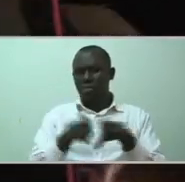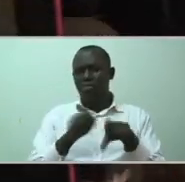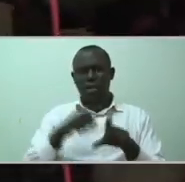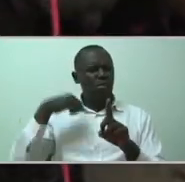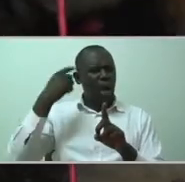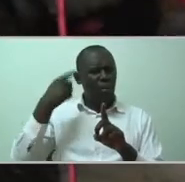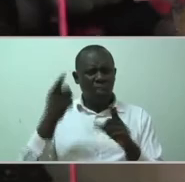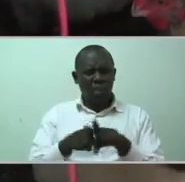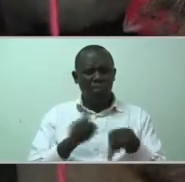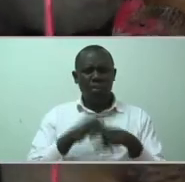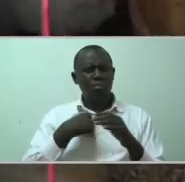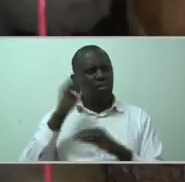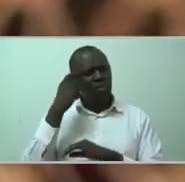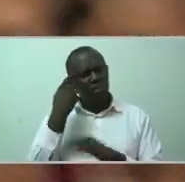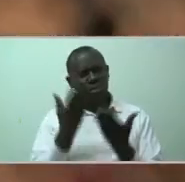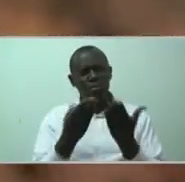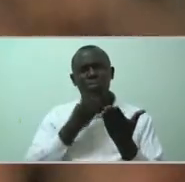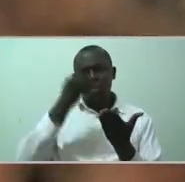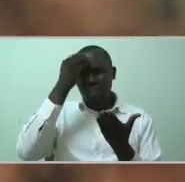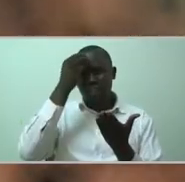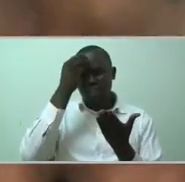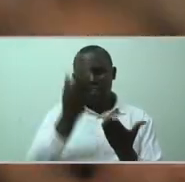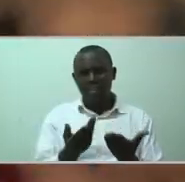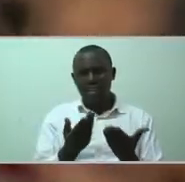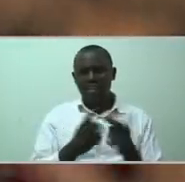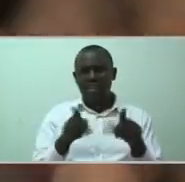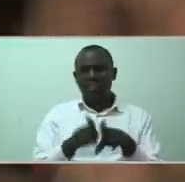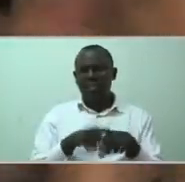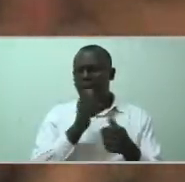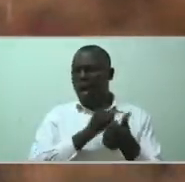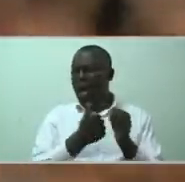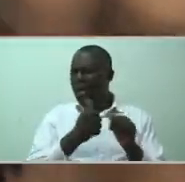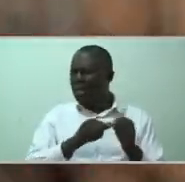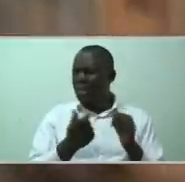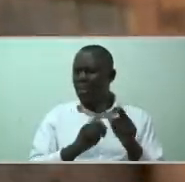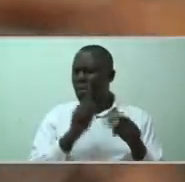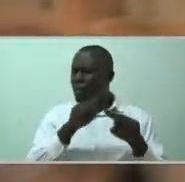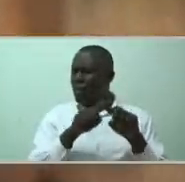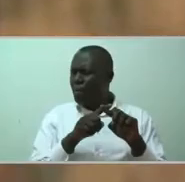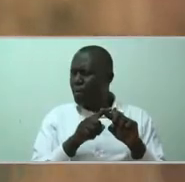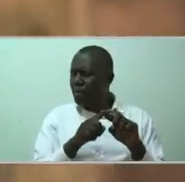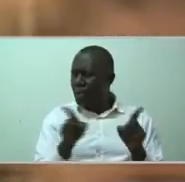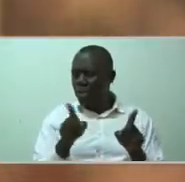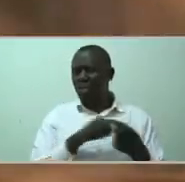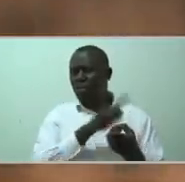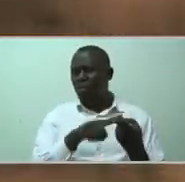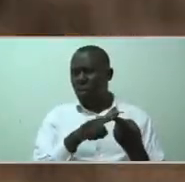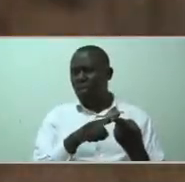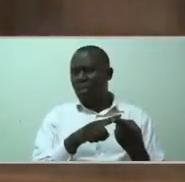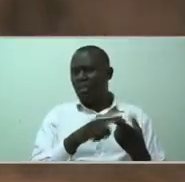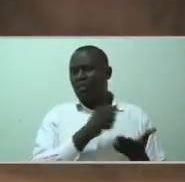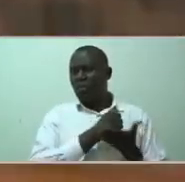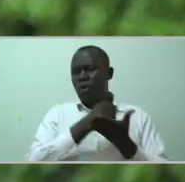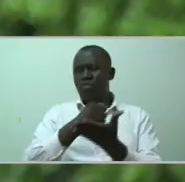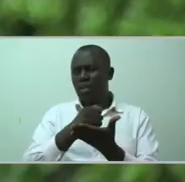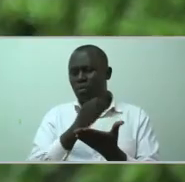Sometimes I could see as if she was pretending. She was acting. But when we were referred to a certain